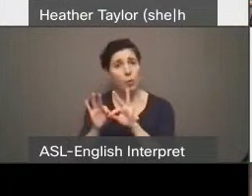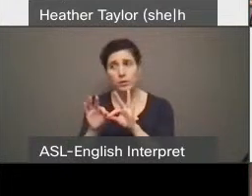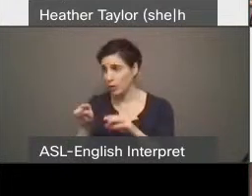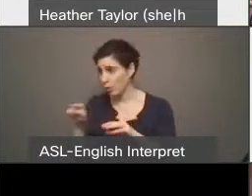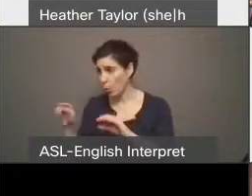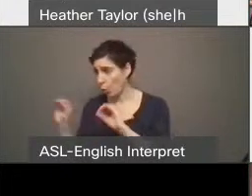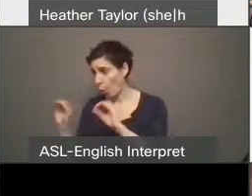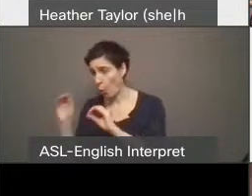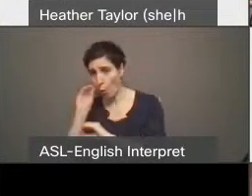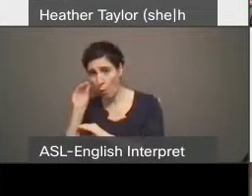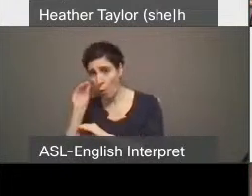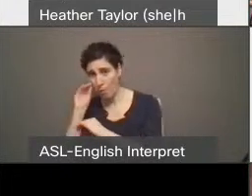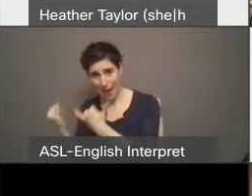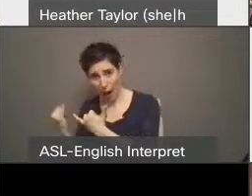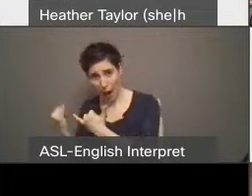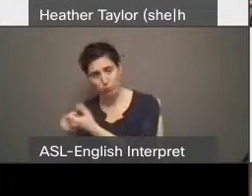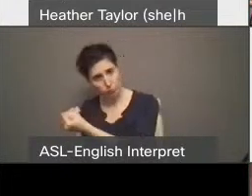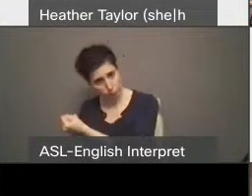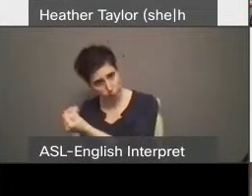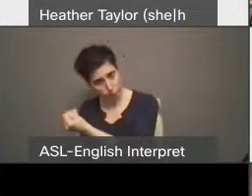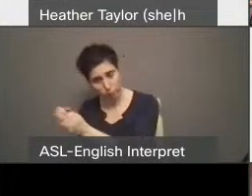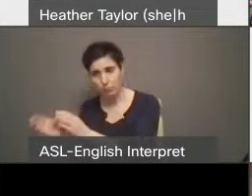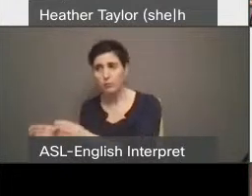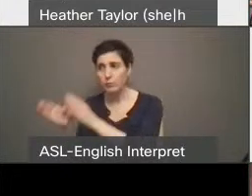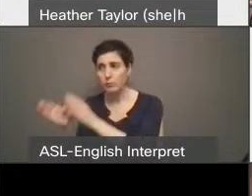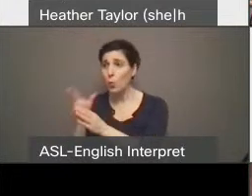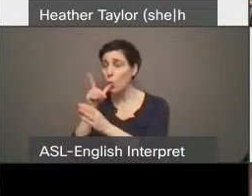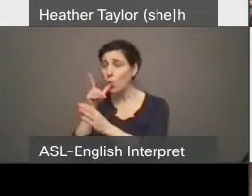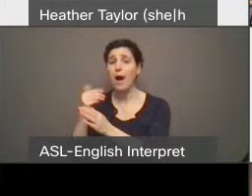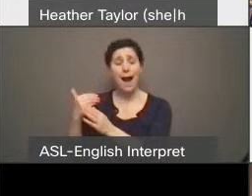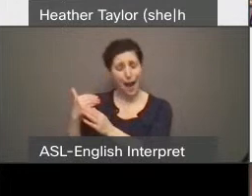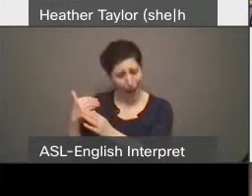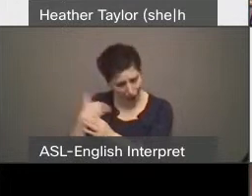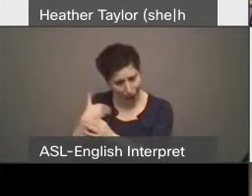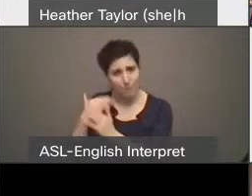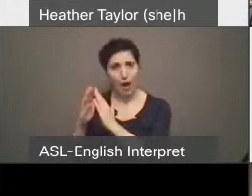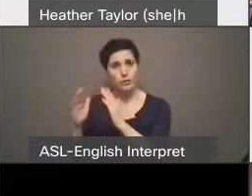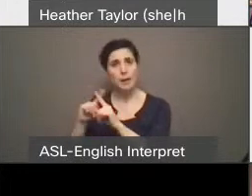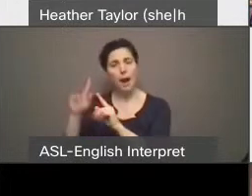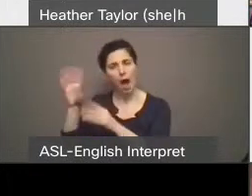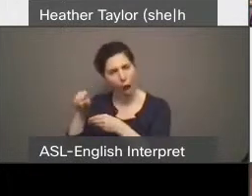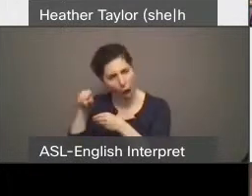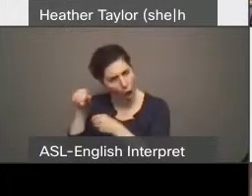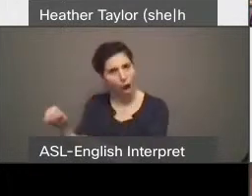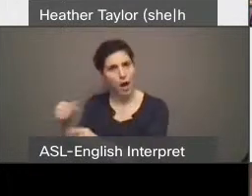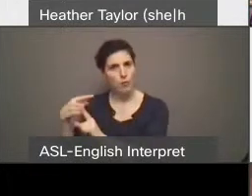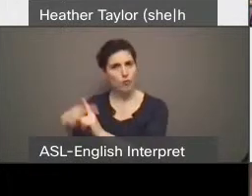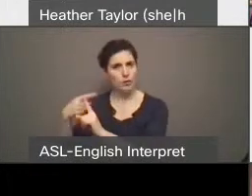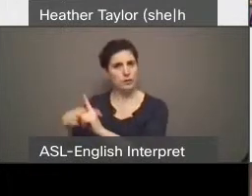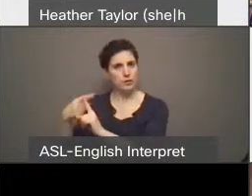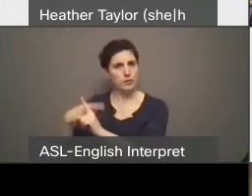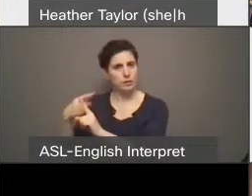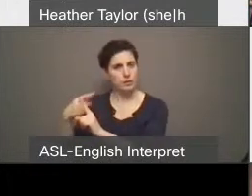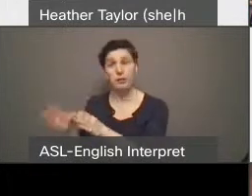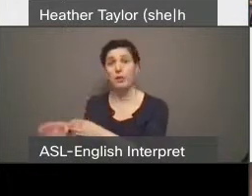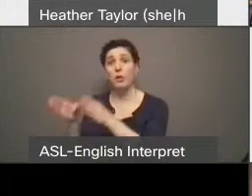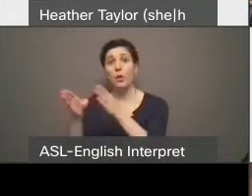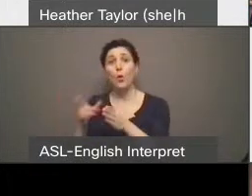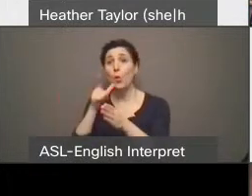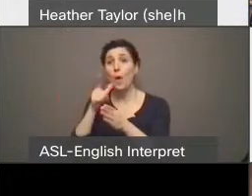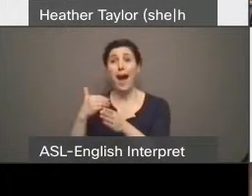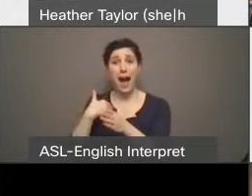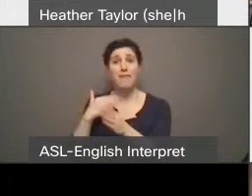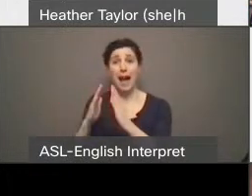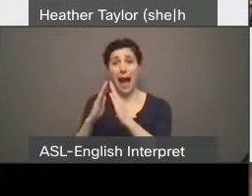housing. People who are people who are using almost all of their paychecks on rent. People who have to move further and further away from their